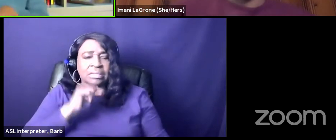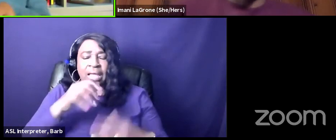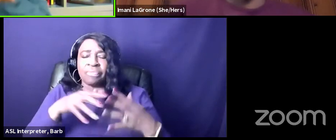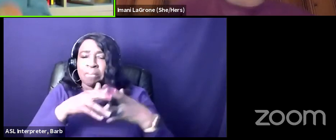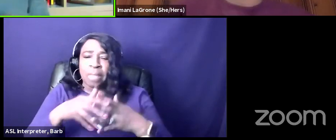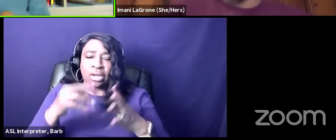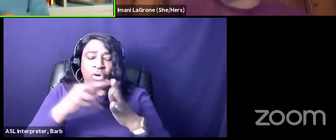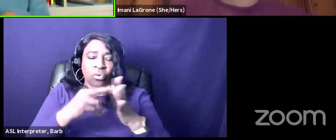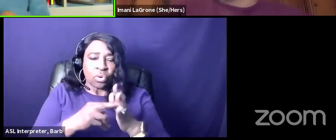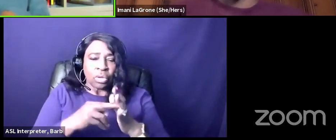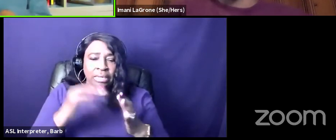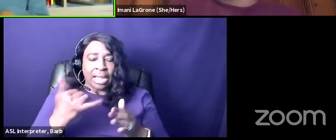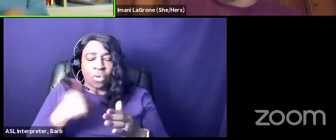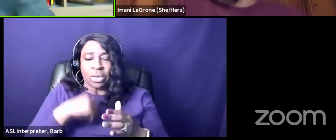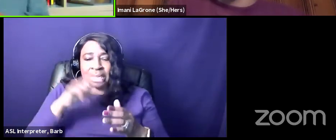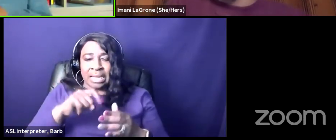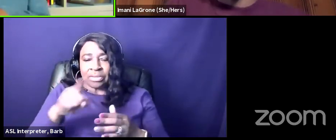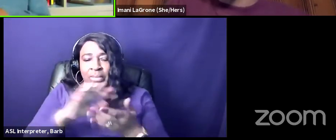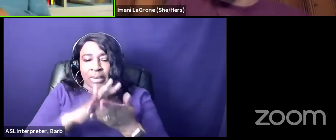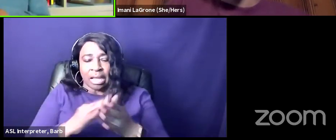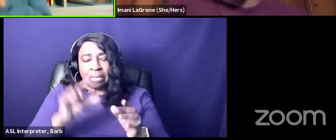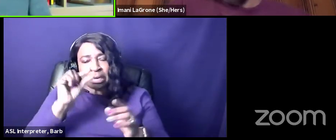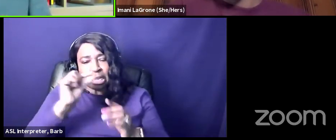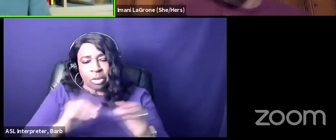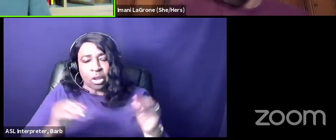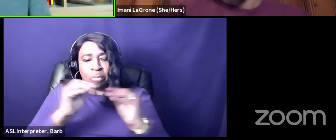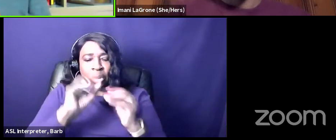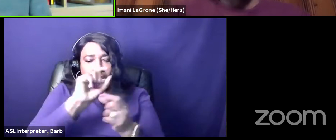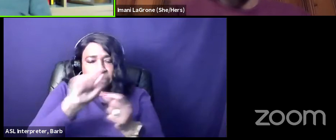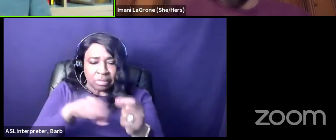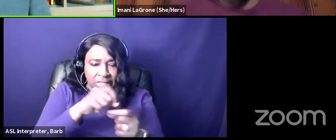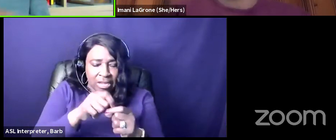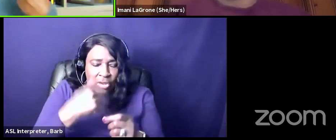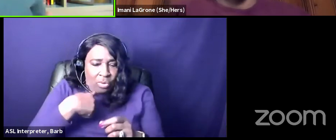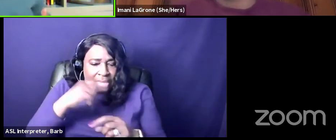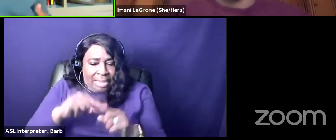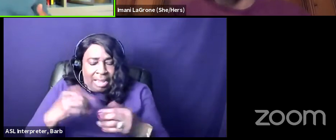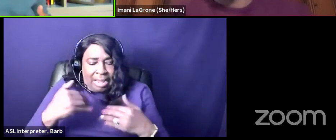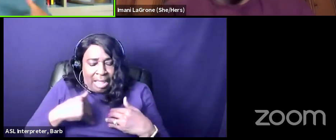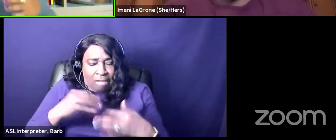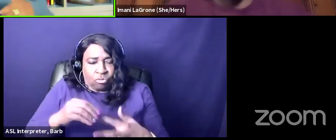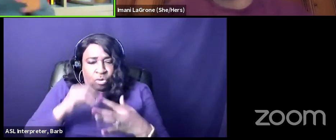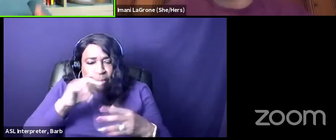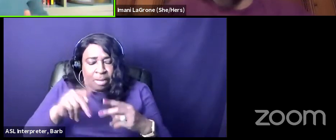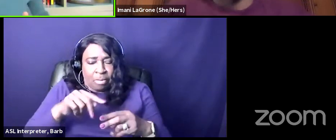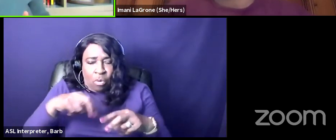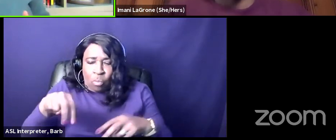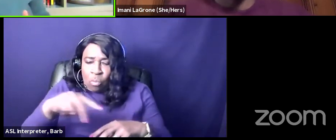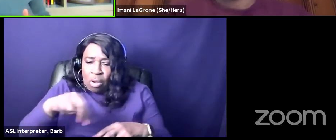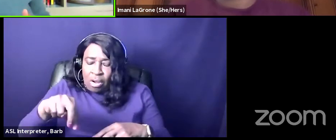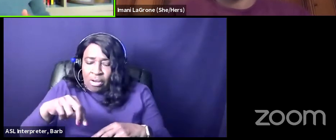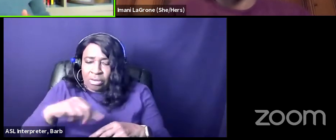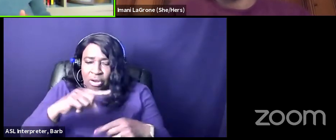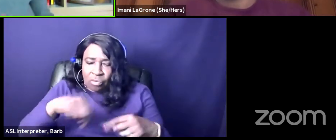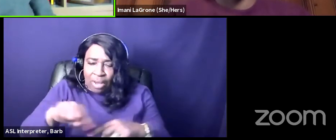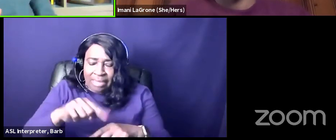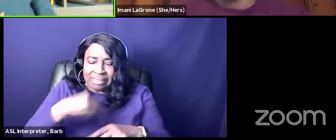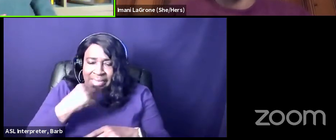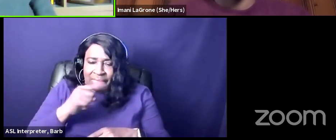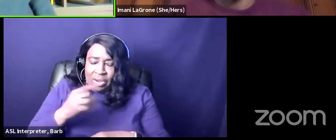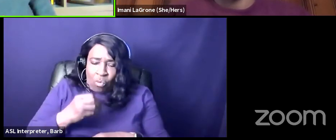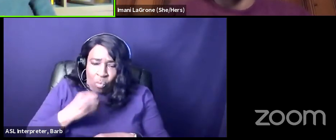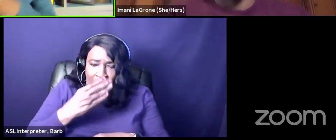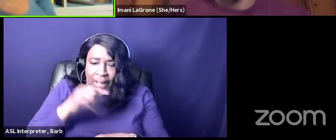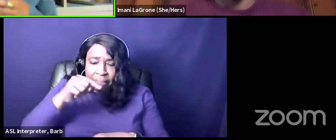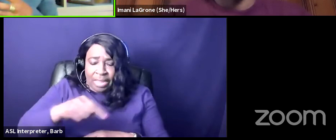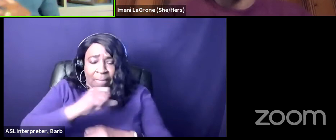actually get a little more specific because we can't have certain people walking around here saying they're white because whiteness is a protected category in this country and